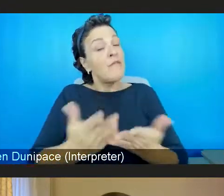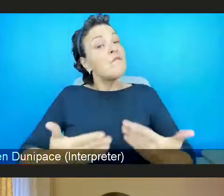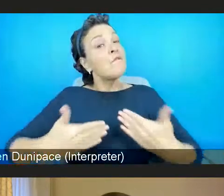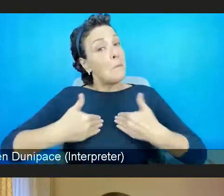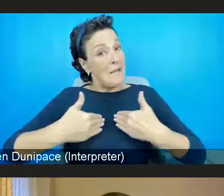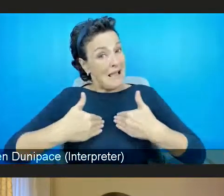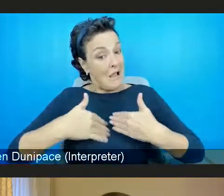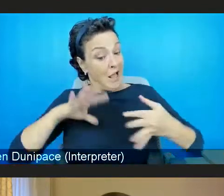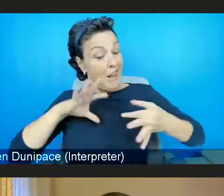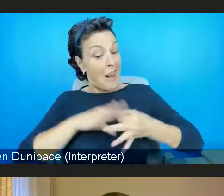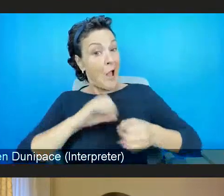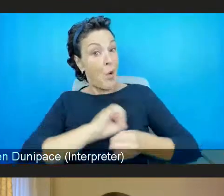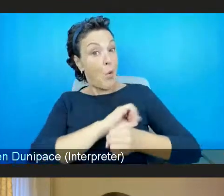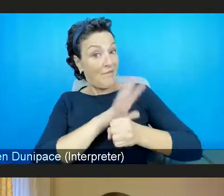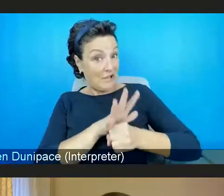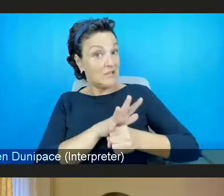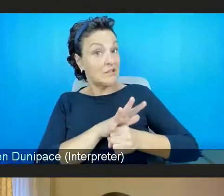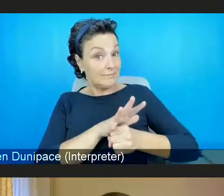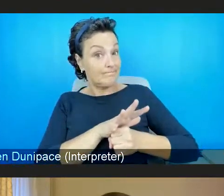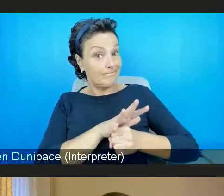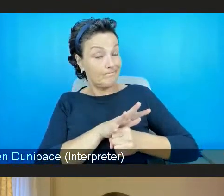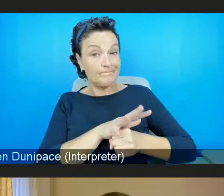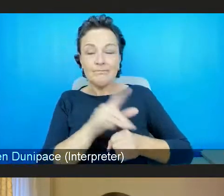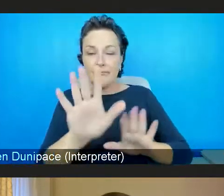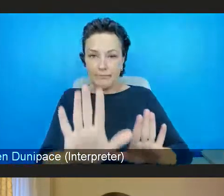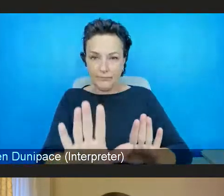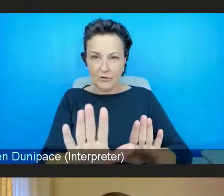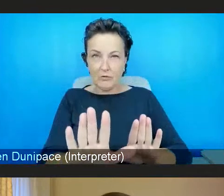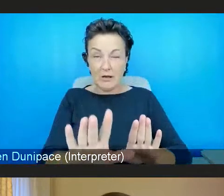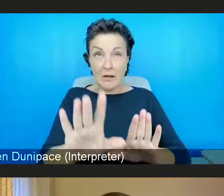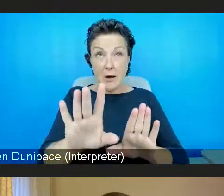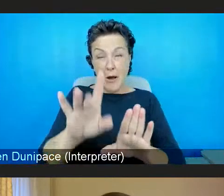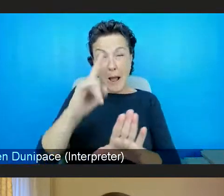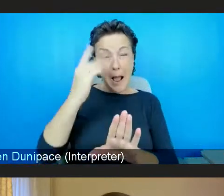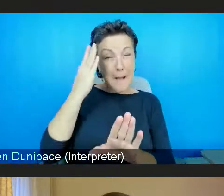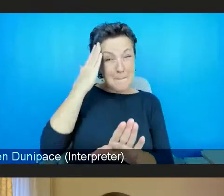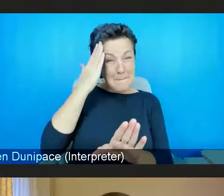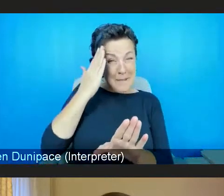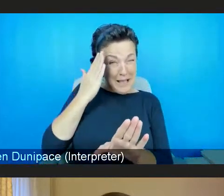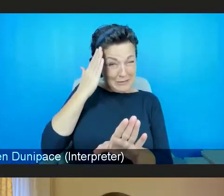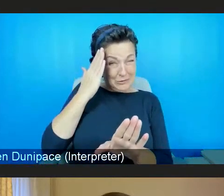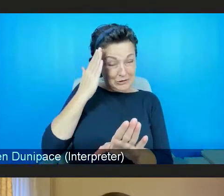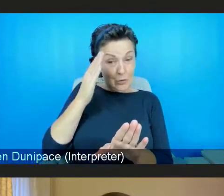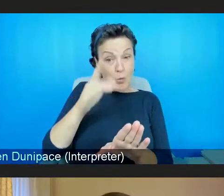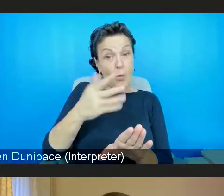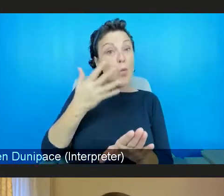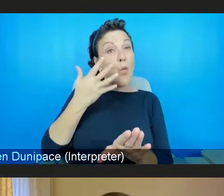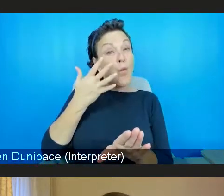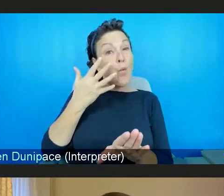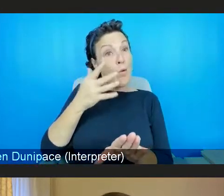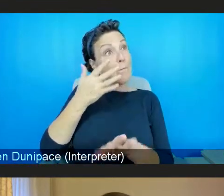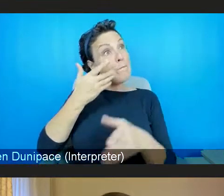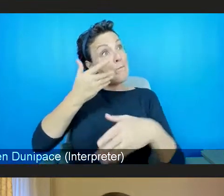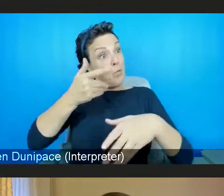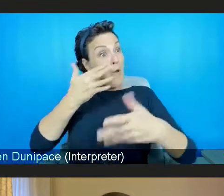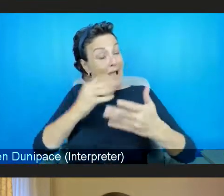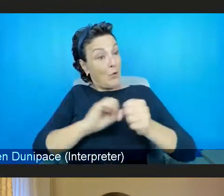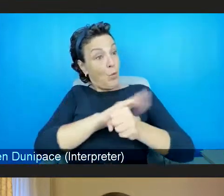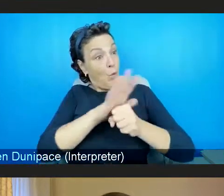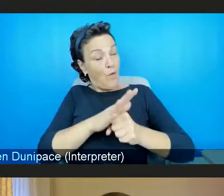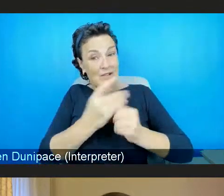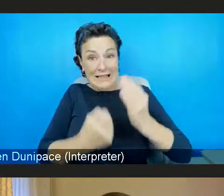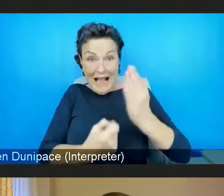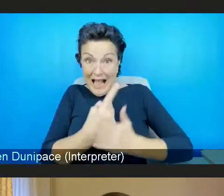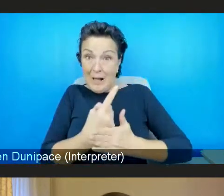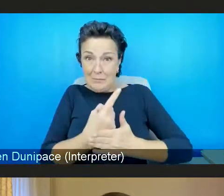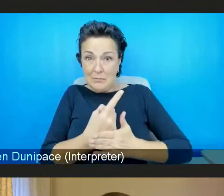is that if we didn't need to know it before, we saw that our mental health was fundamentally